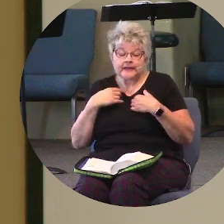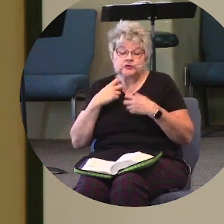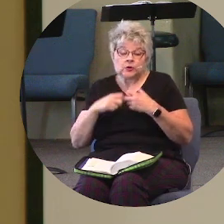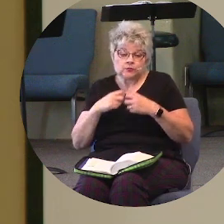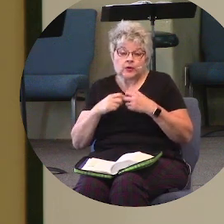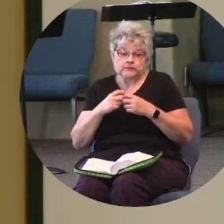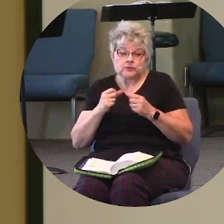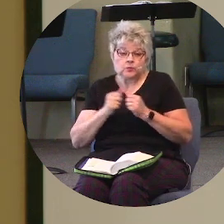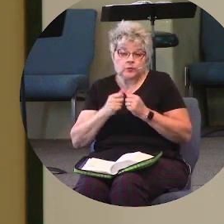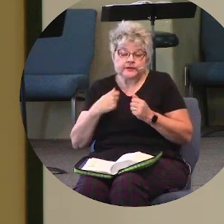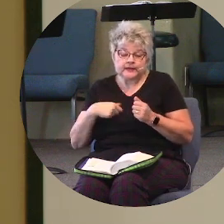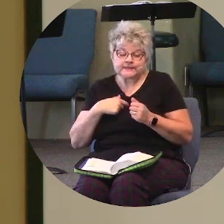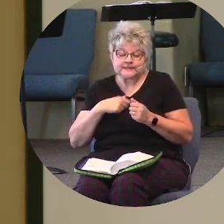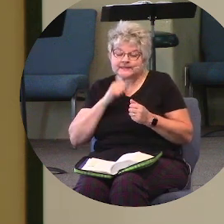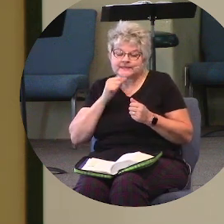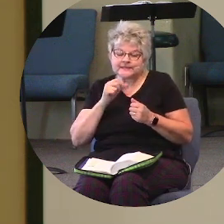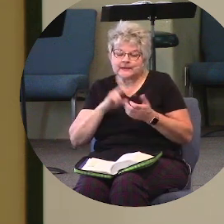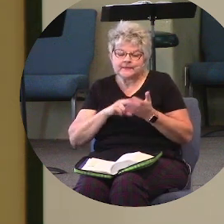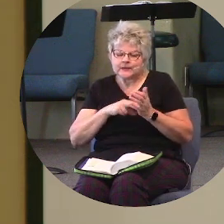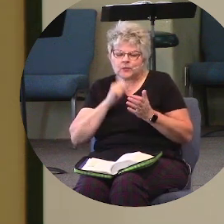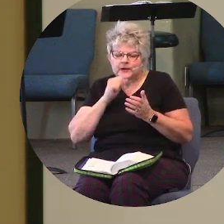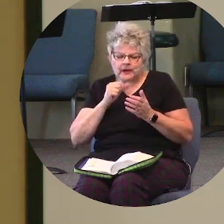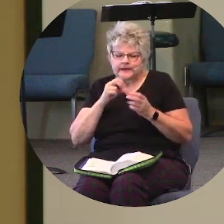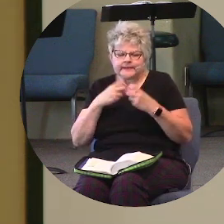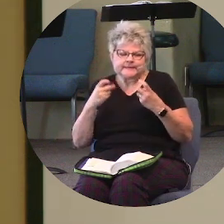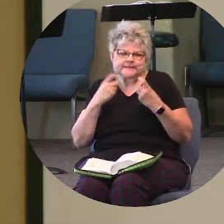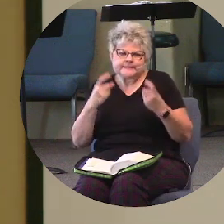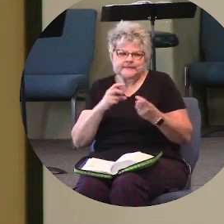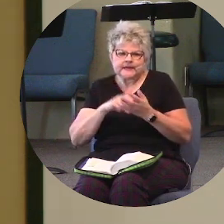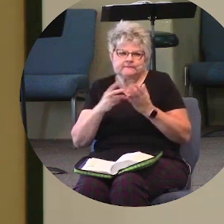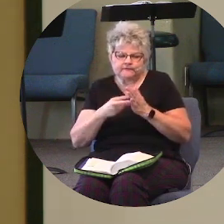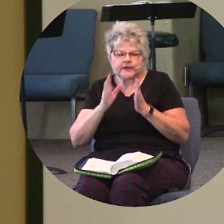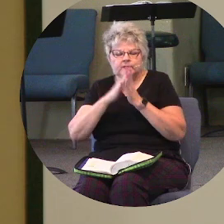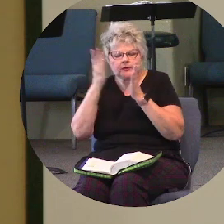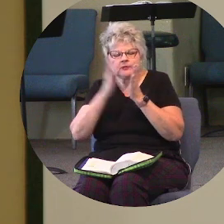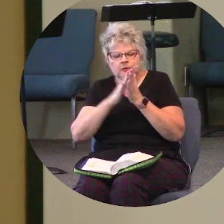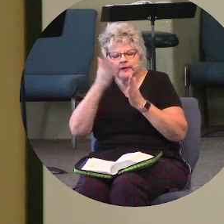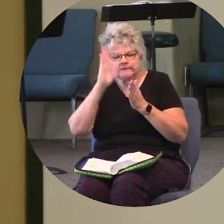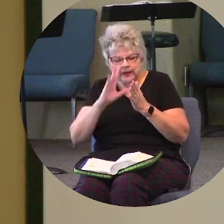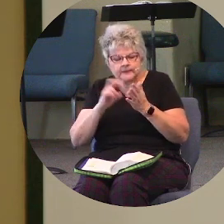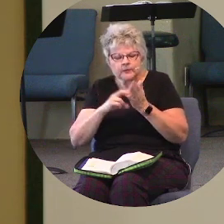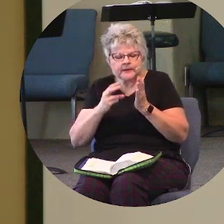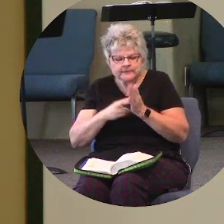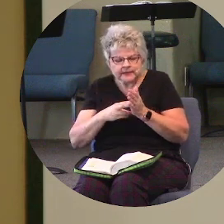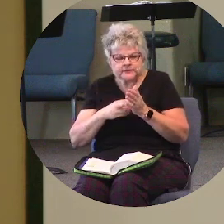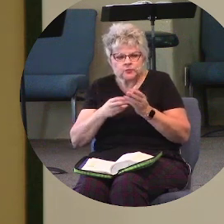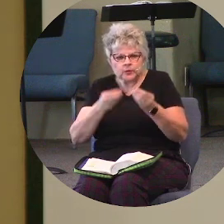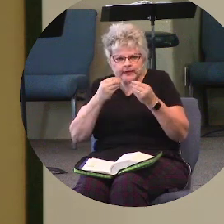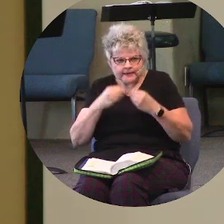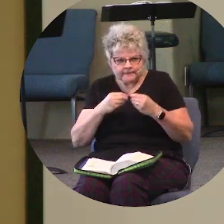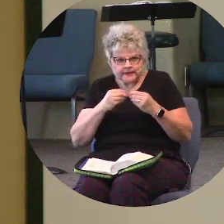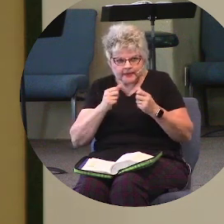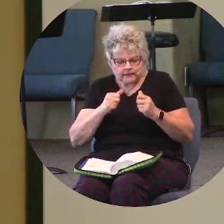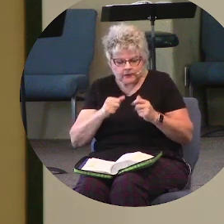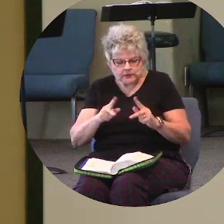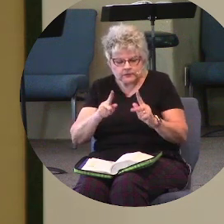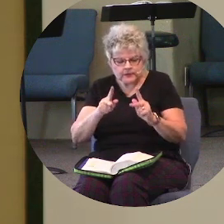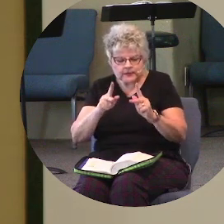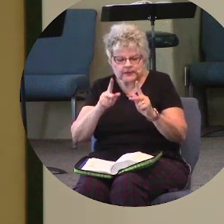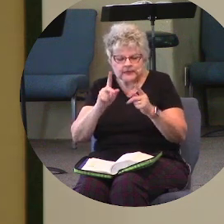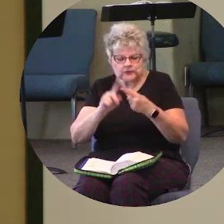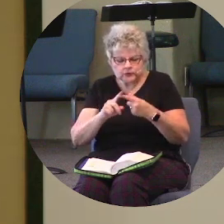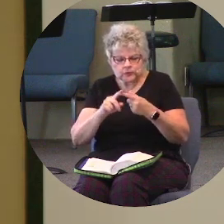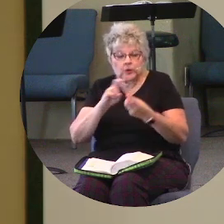It doesn't mean we're not going to sin and fall short of the glory of God, but what it means is that we're given the opportunity to